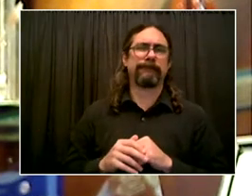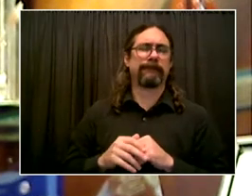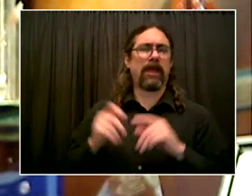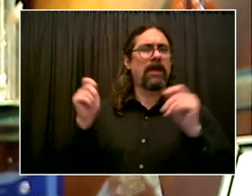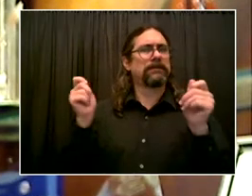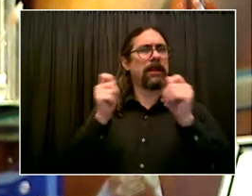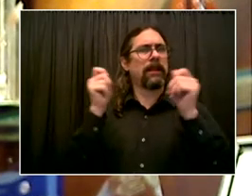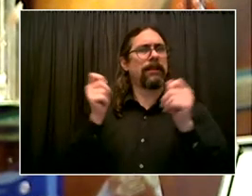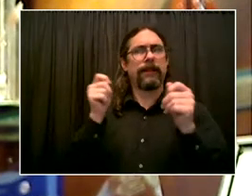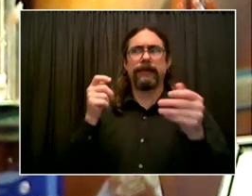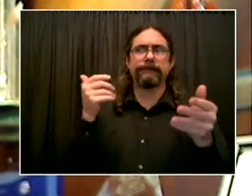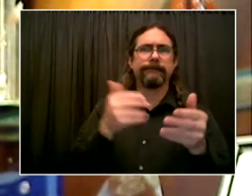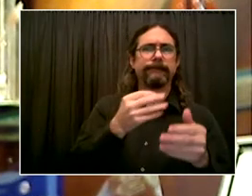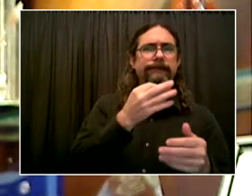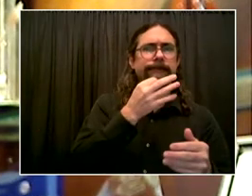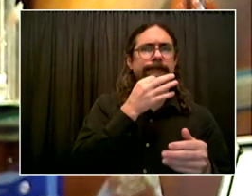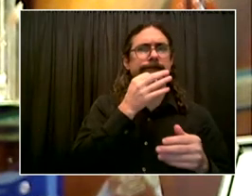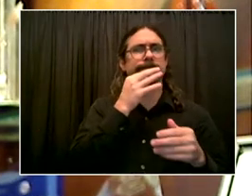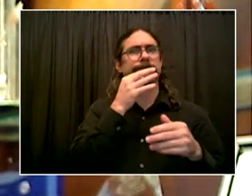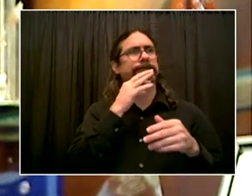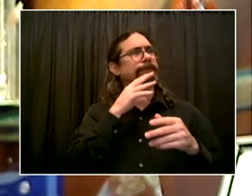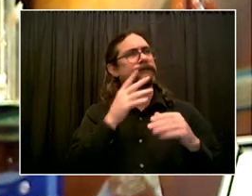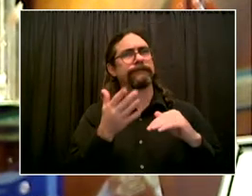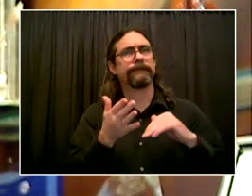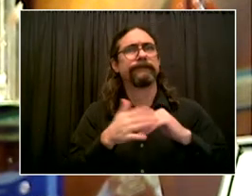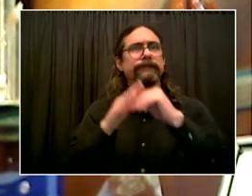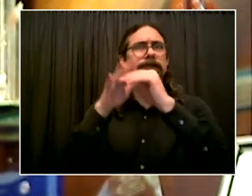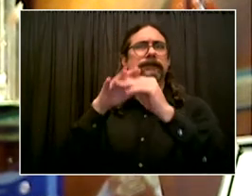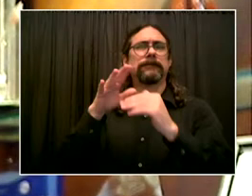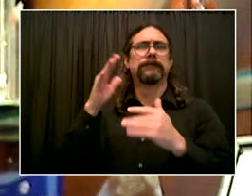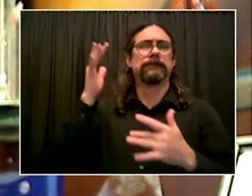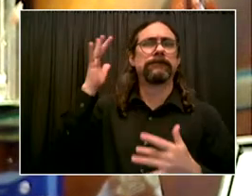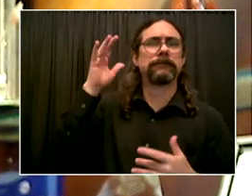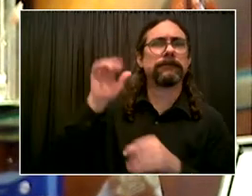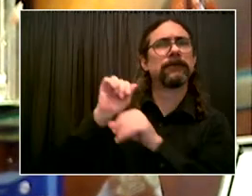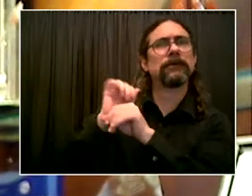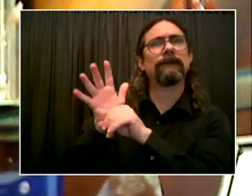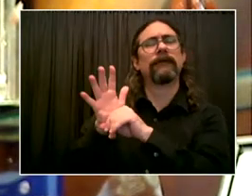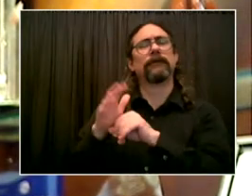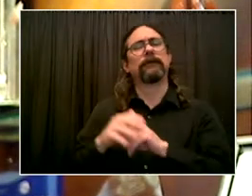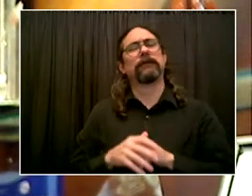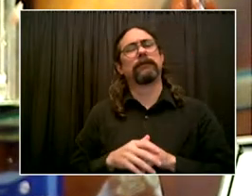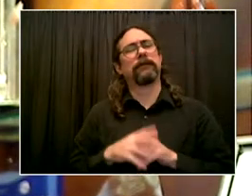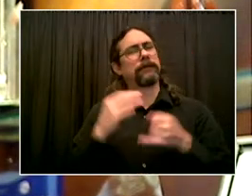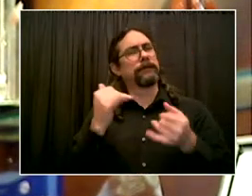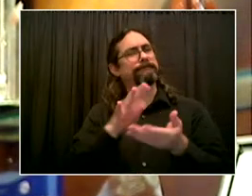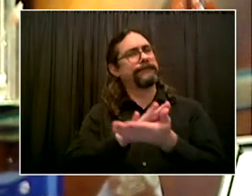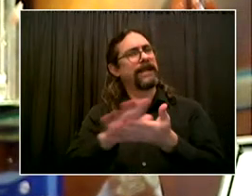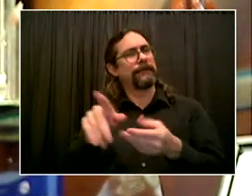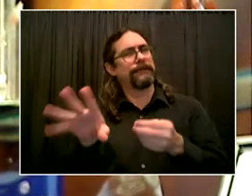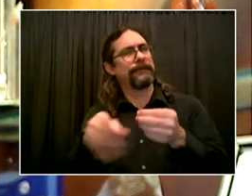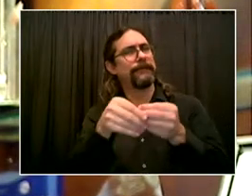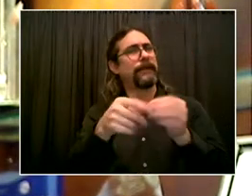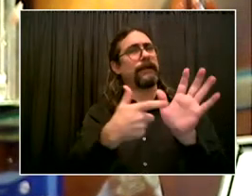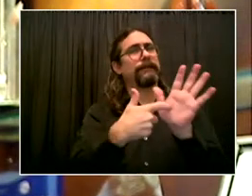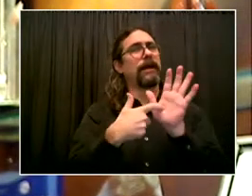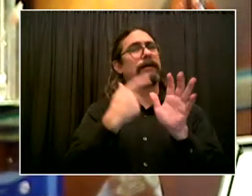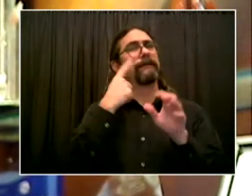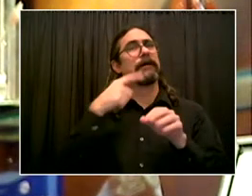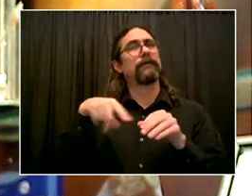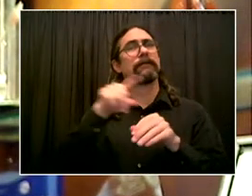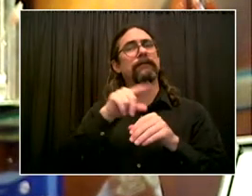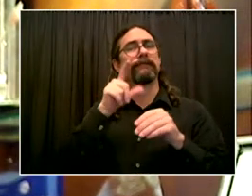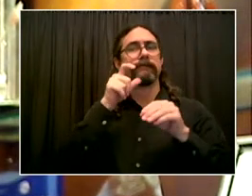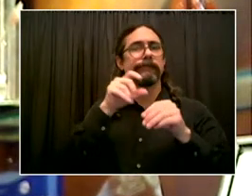this mandate is a no-brainer. And most importantly, about protecting our most important assets, and that's our children. I want to